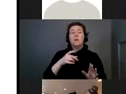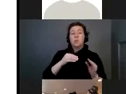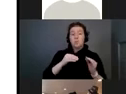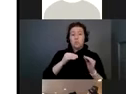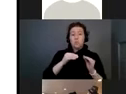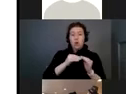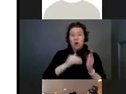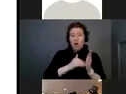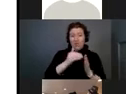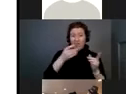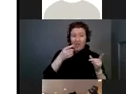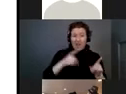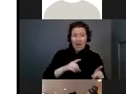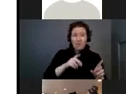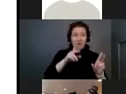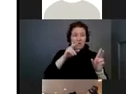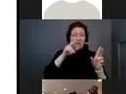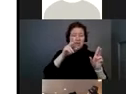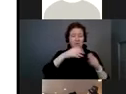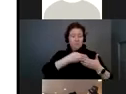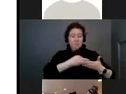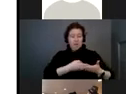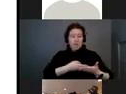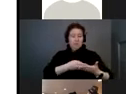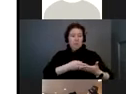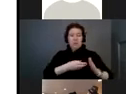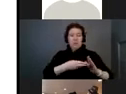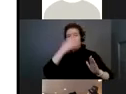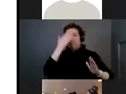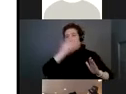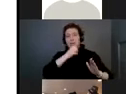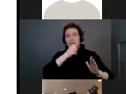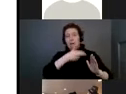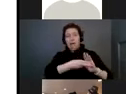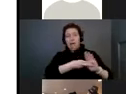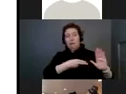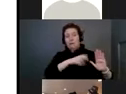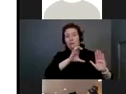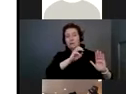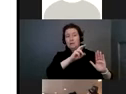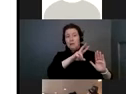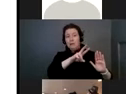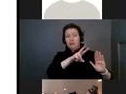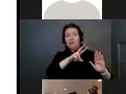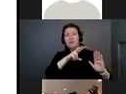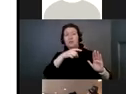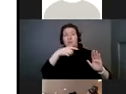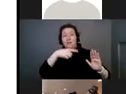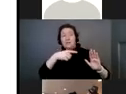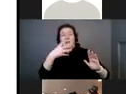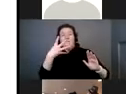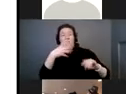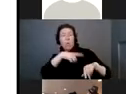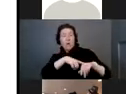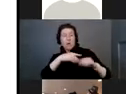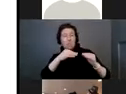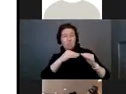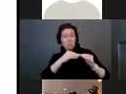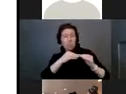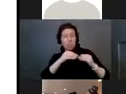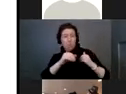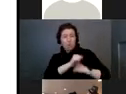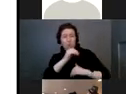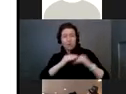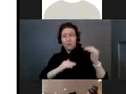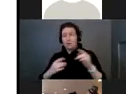Or who wasn't diagnosed with it at birth. So, children born with it are really no threat to their peers,